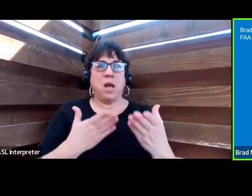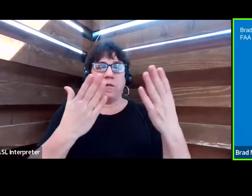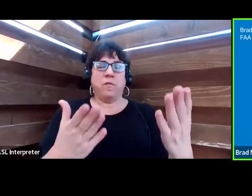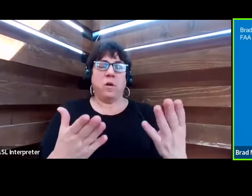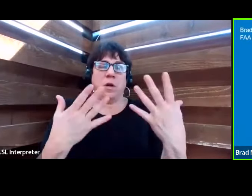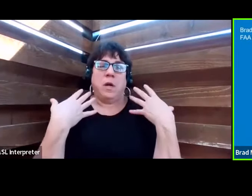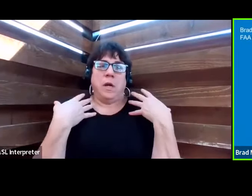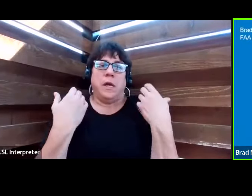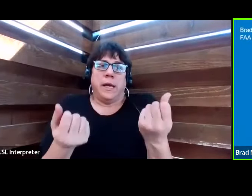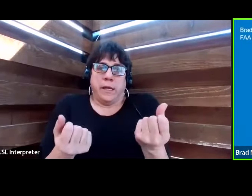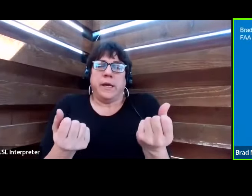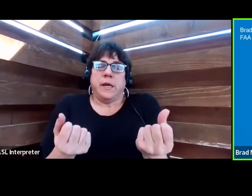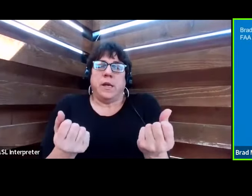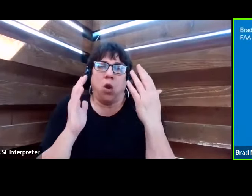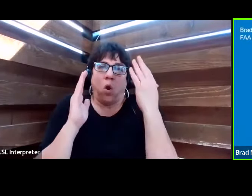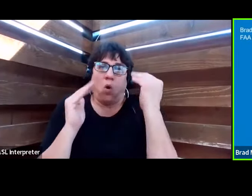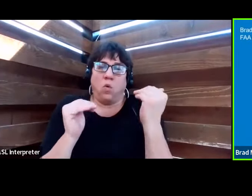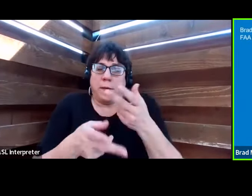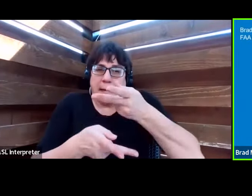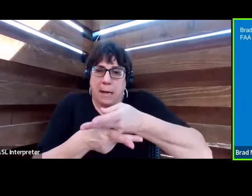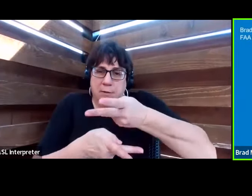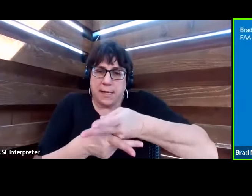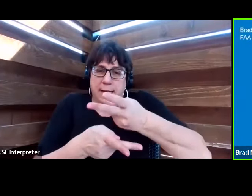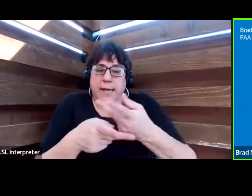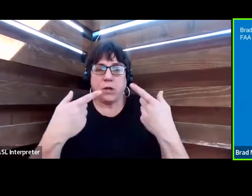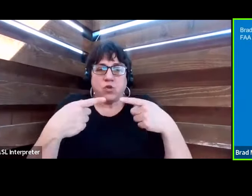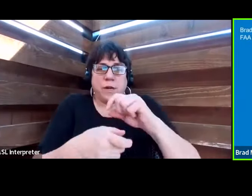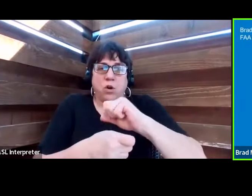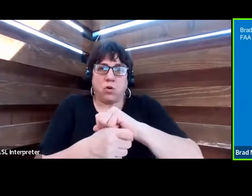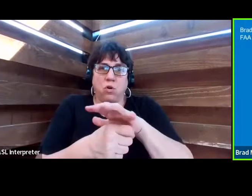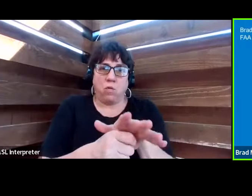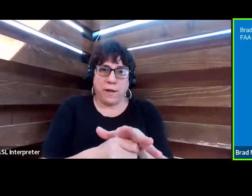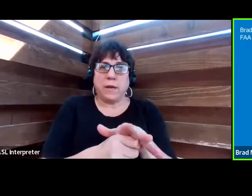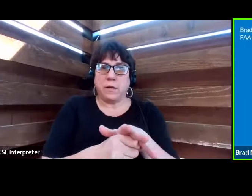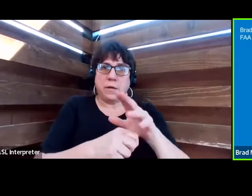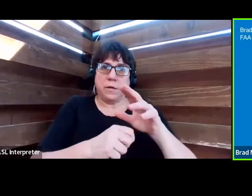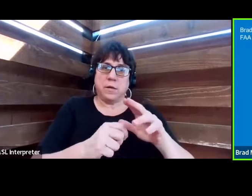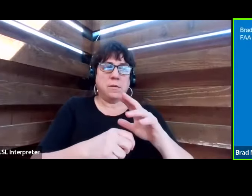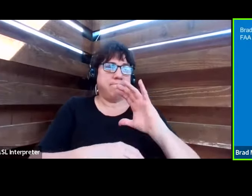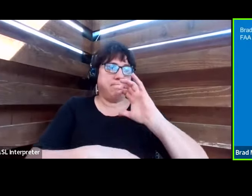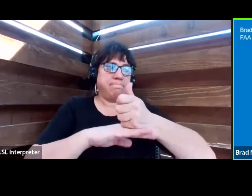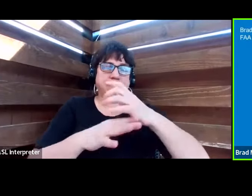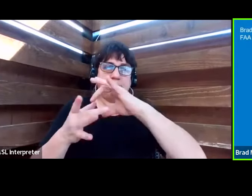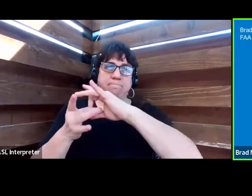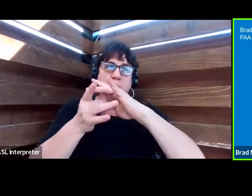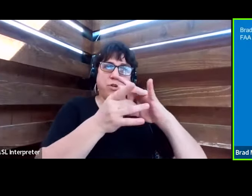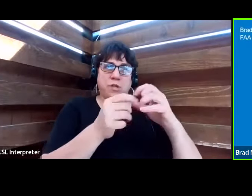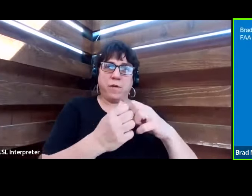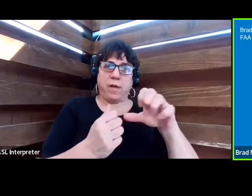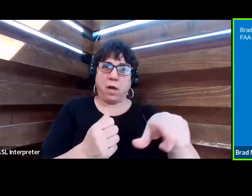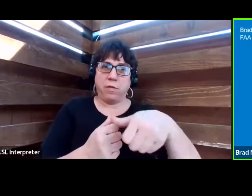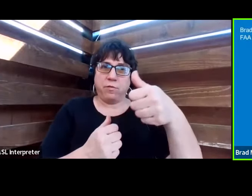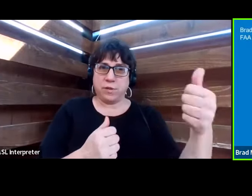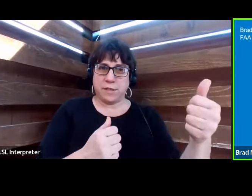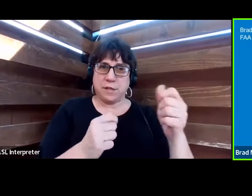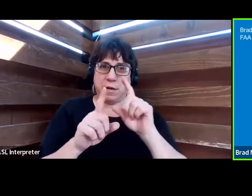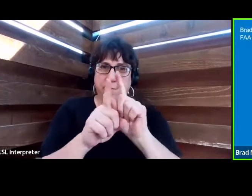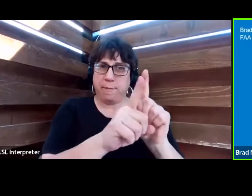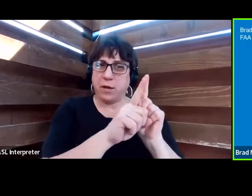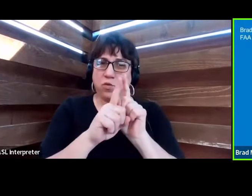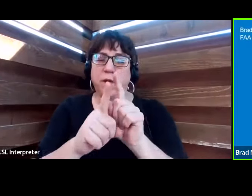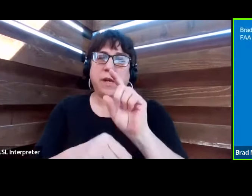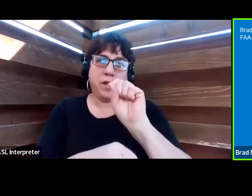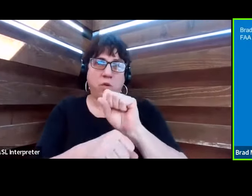hope, whether it's caretaking during COVID-19, building bridges with others, mentoring in the